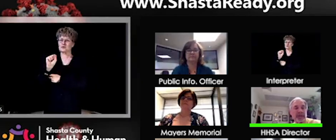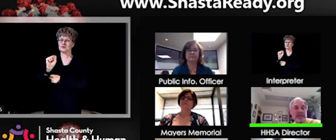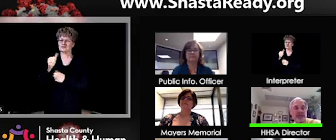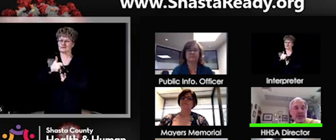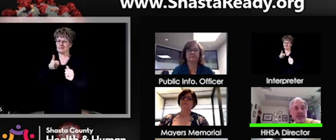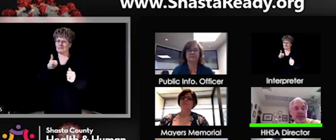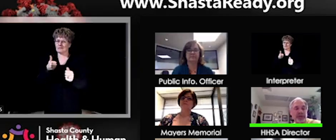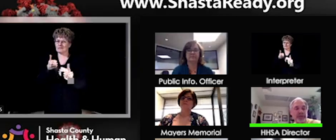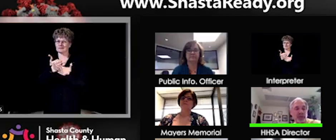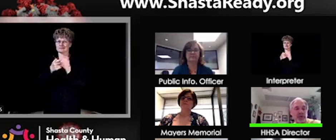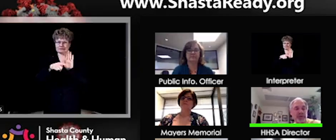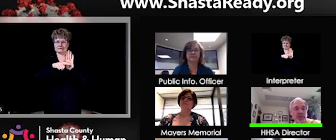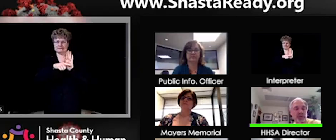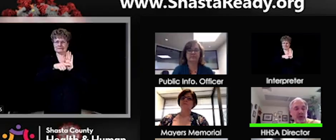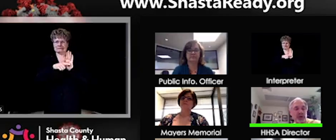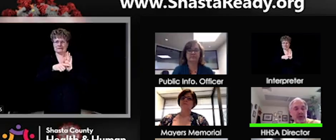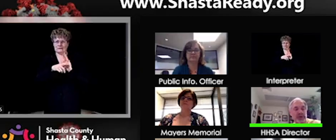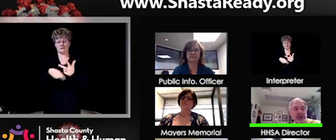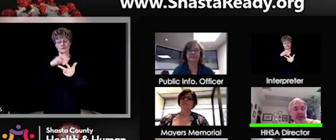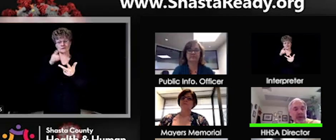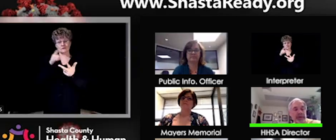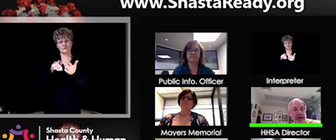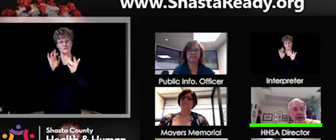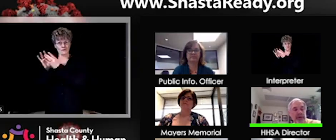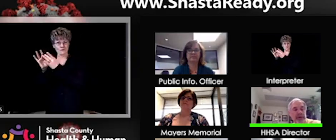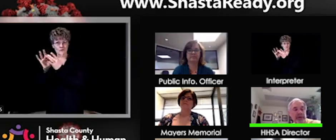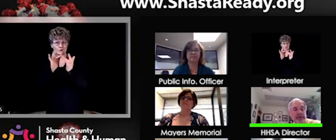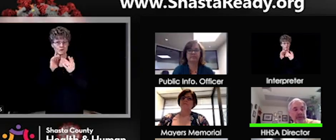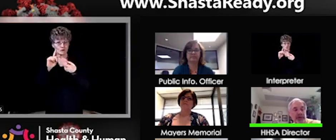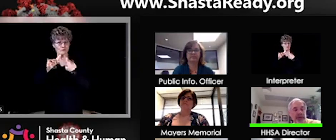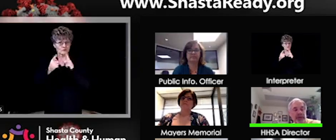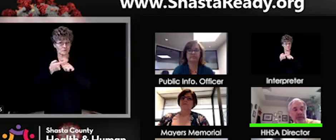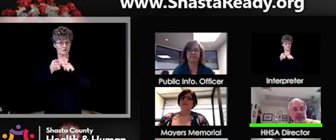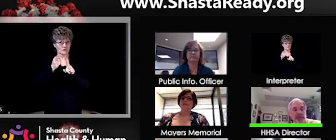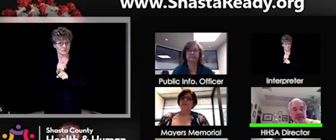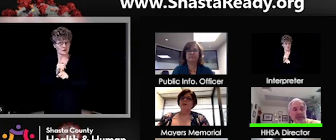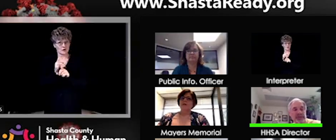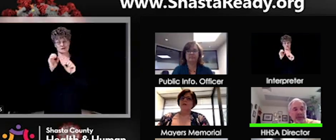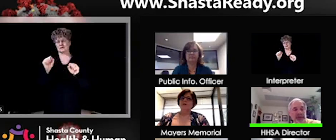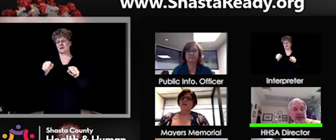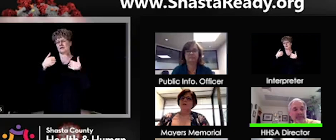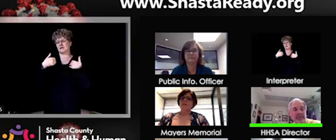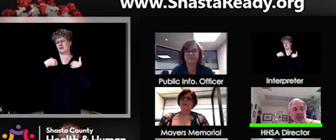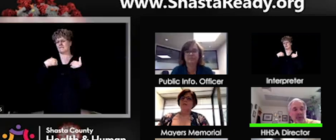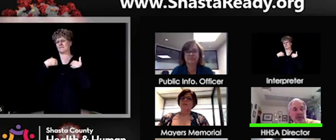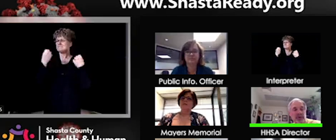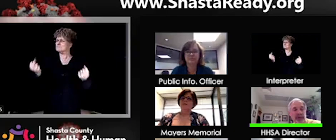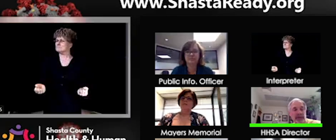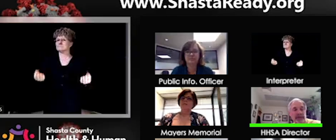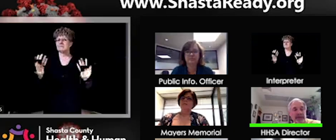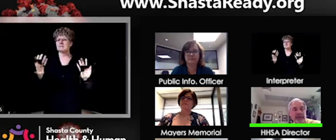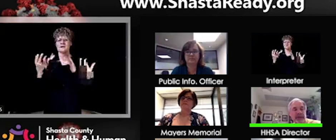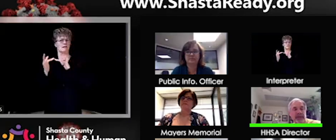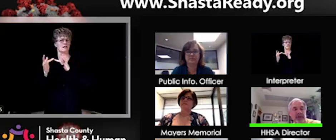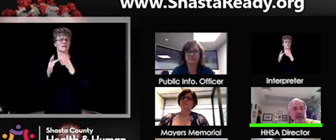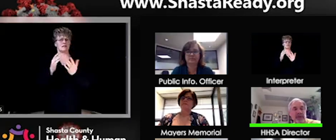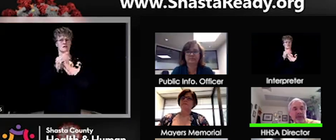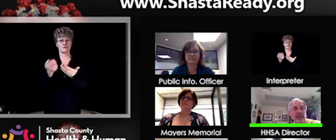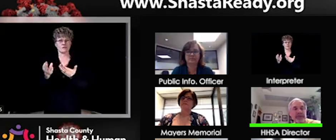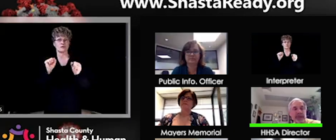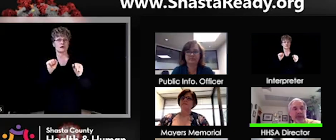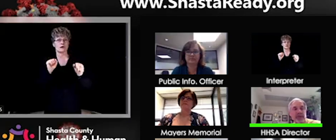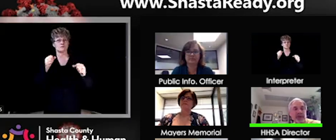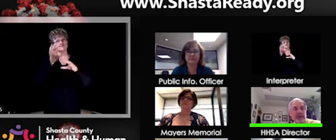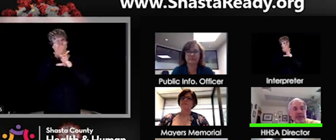way to stay in touch with your friends. Of course, everyone knows about these online resources where you can get a